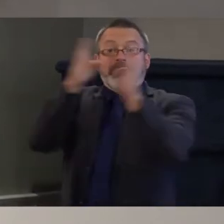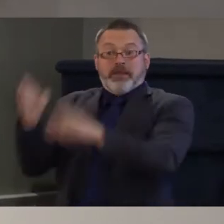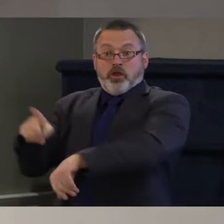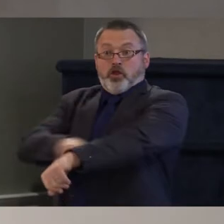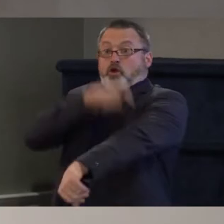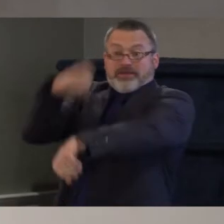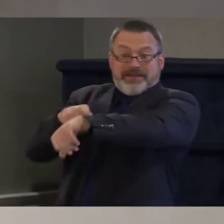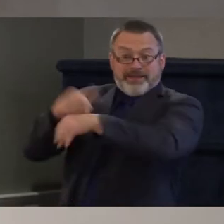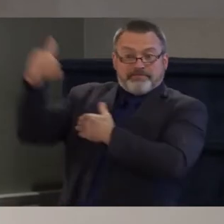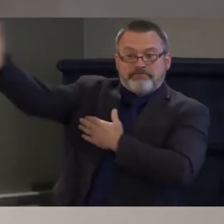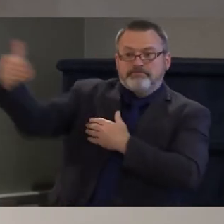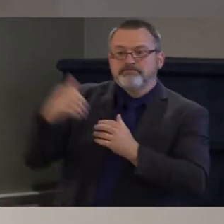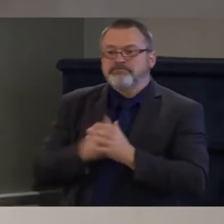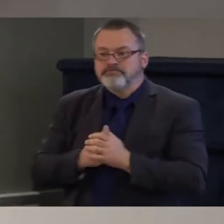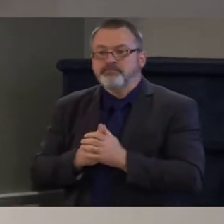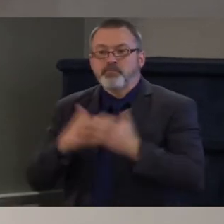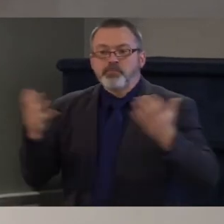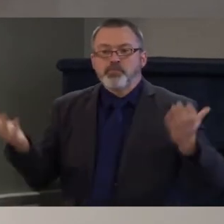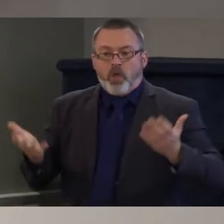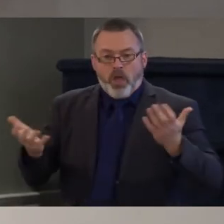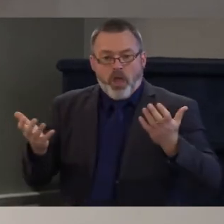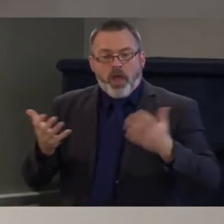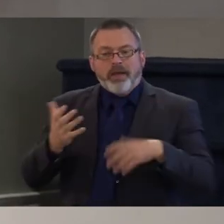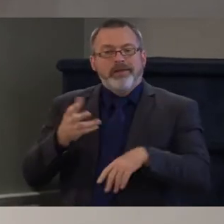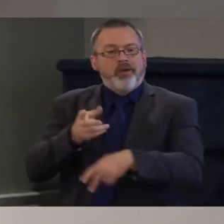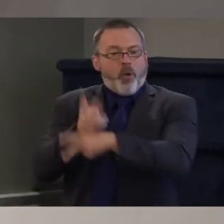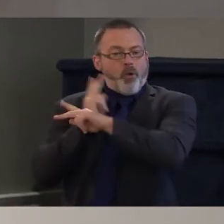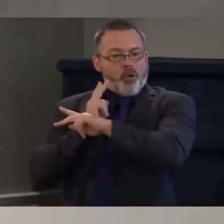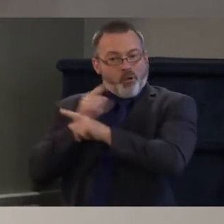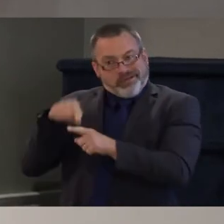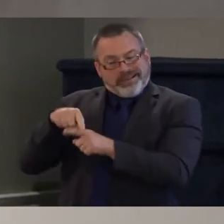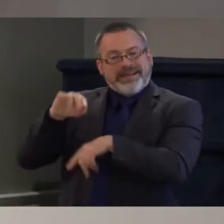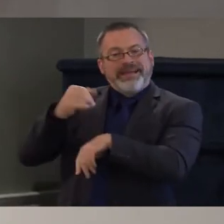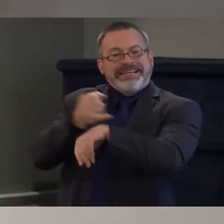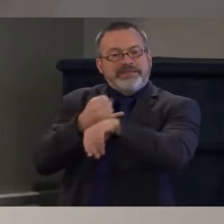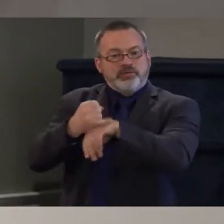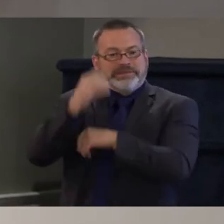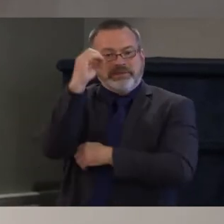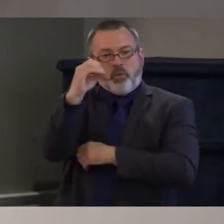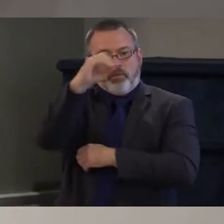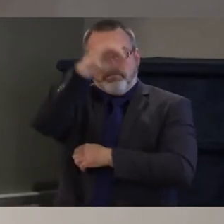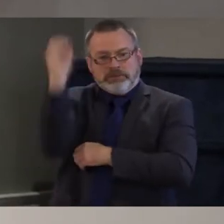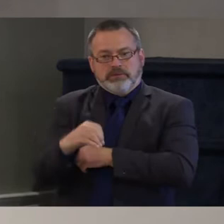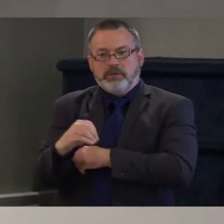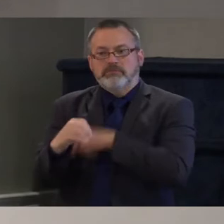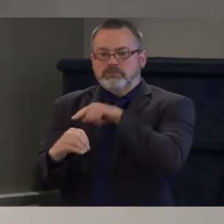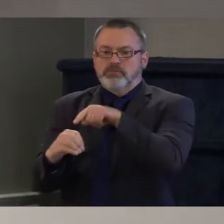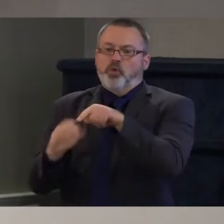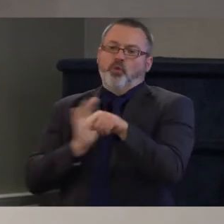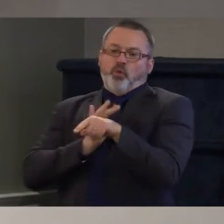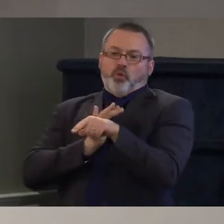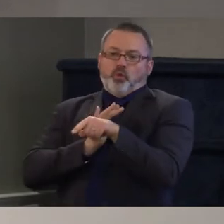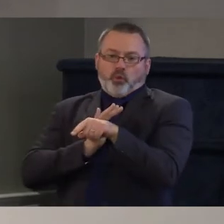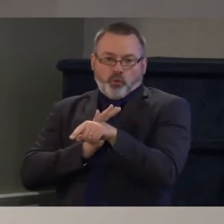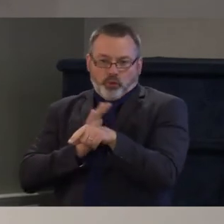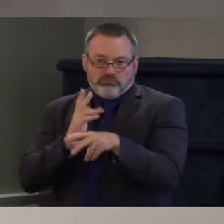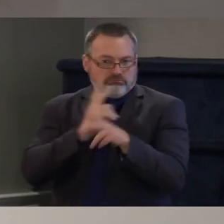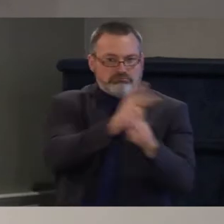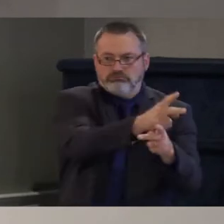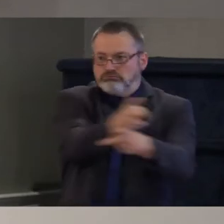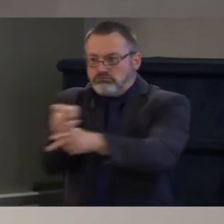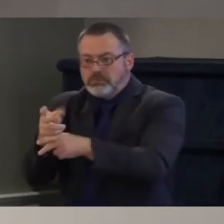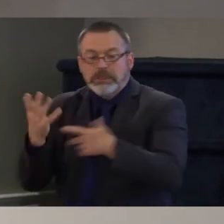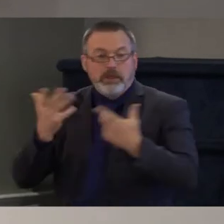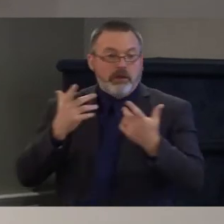loans backed by the federal government for housing, especially housing for people in certain lines of work, like agriculture and